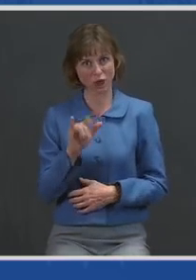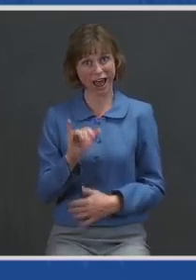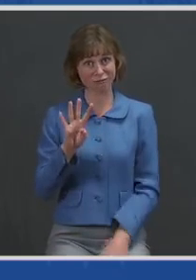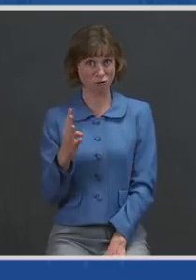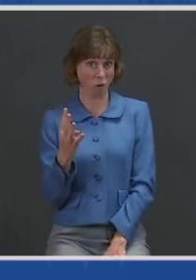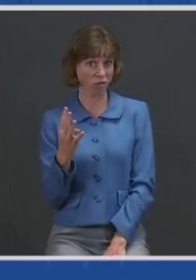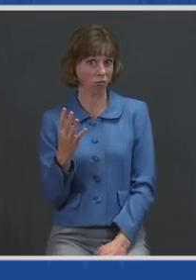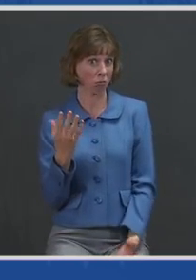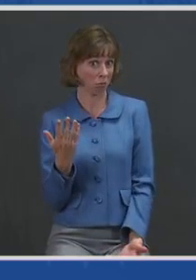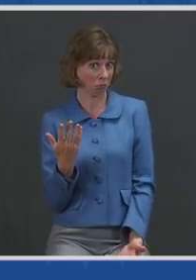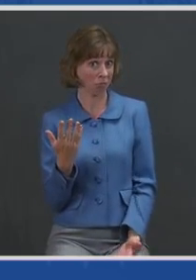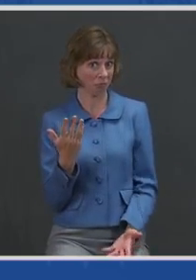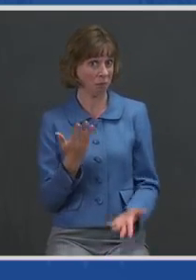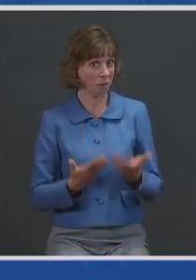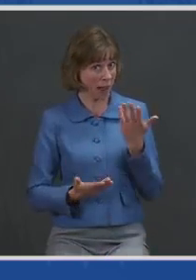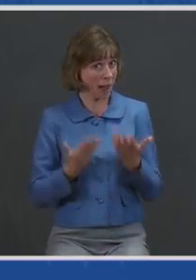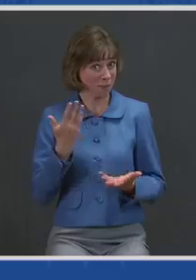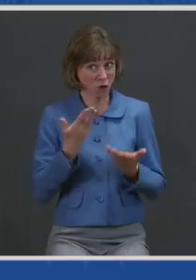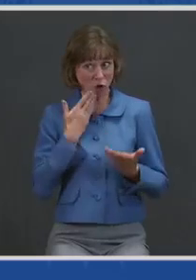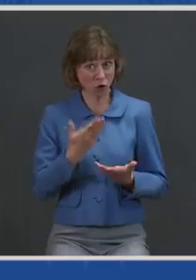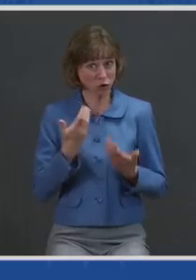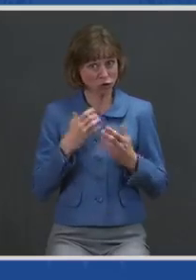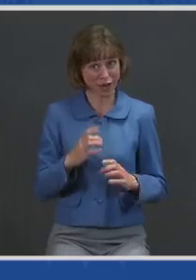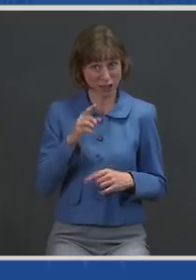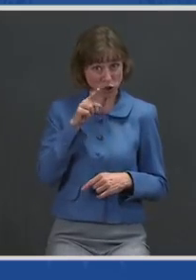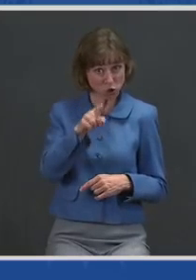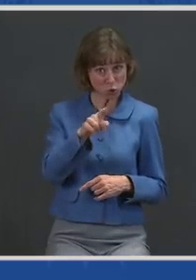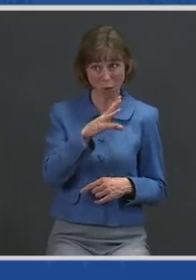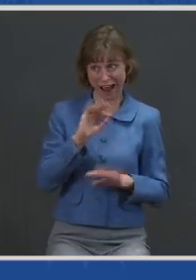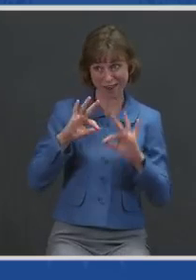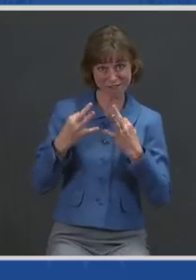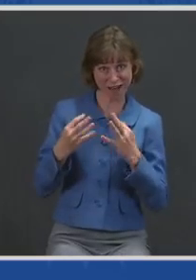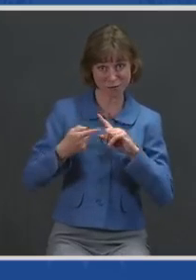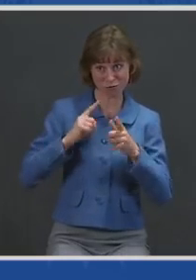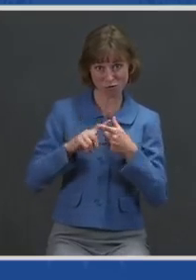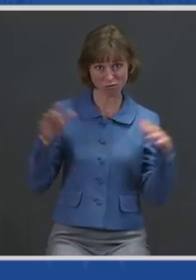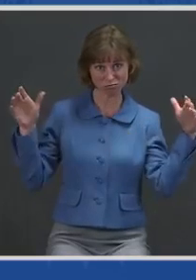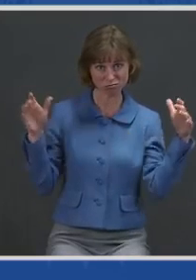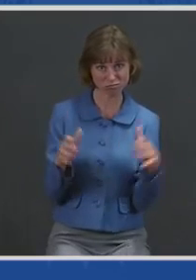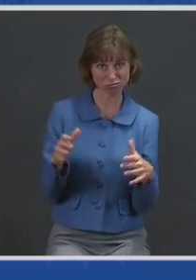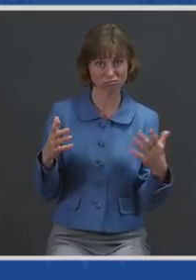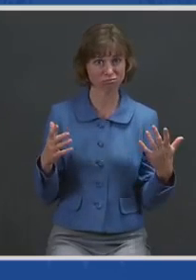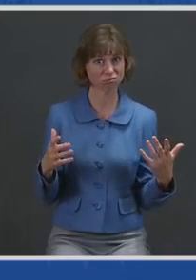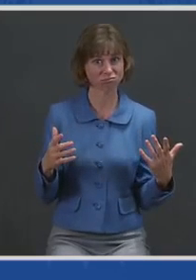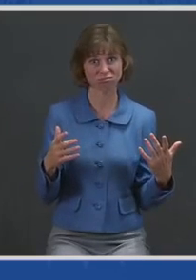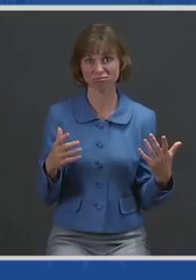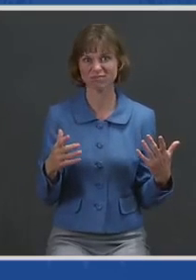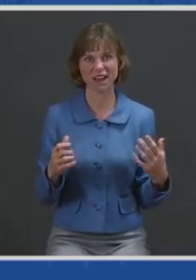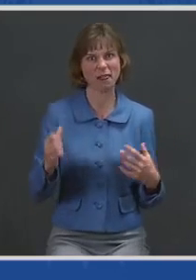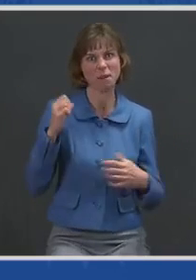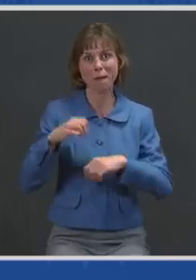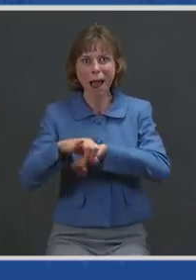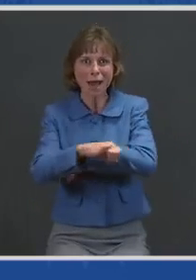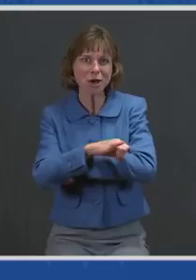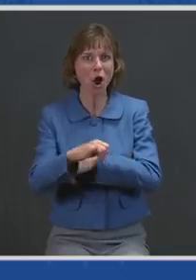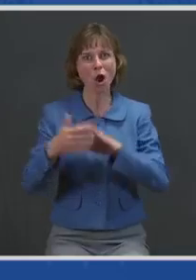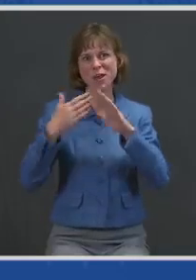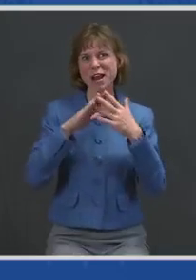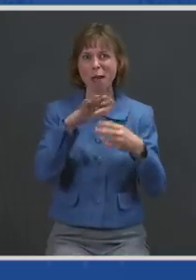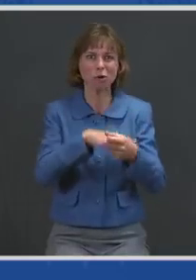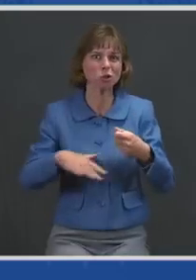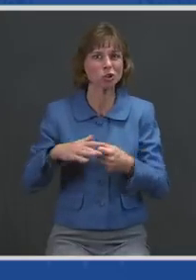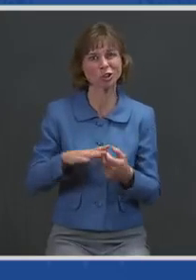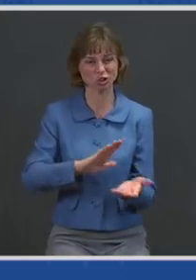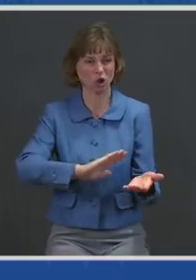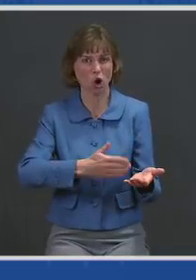good chance you, your families and friends will be able to get together in your backyard or in your neighborhood and have a cookout and a